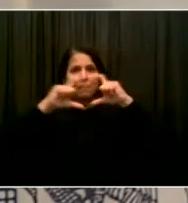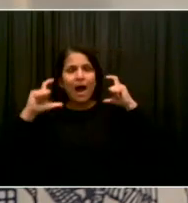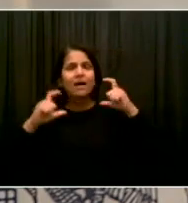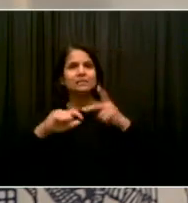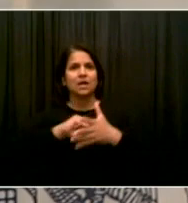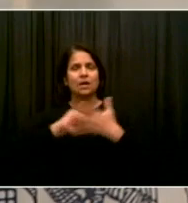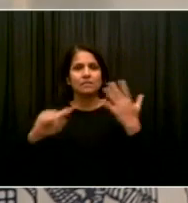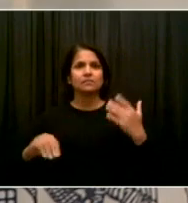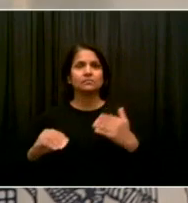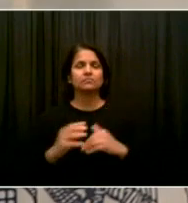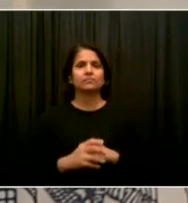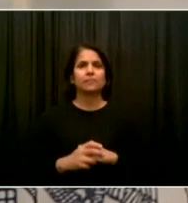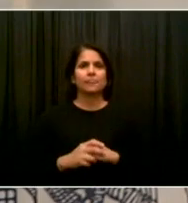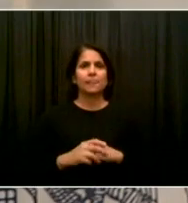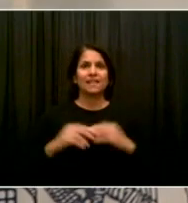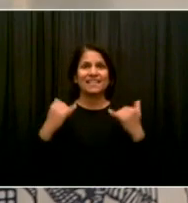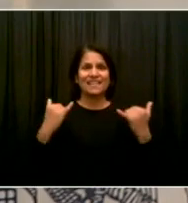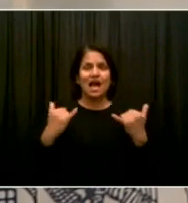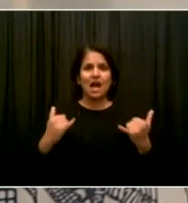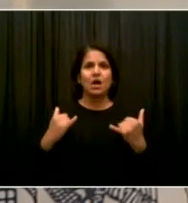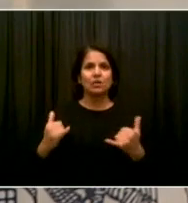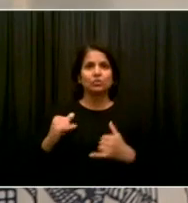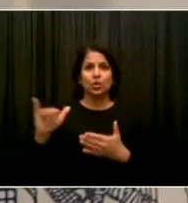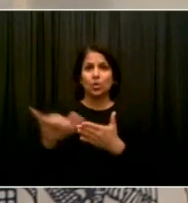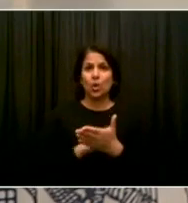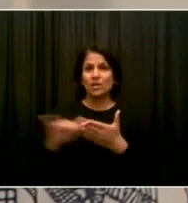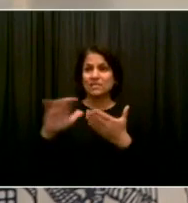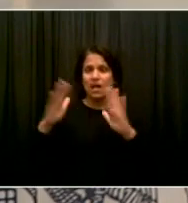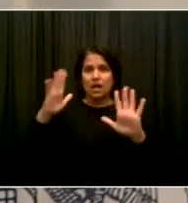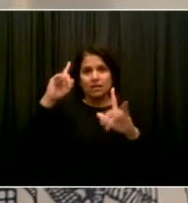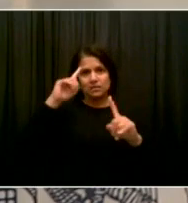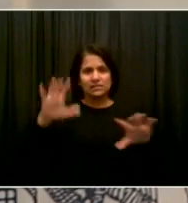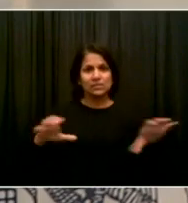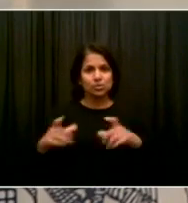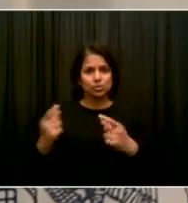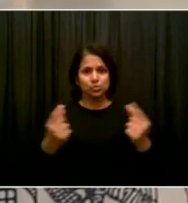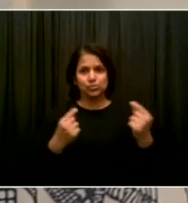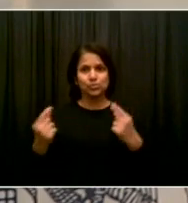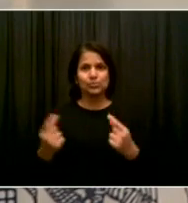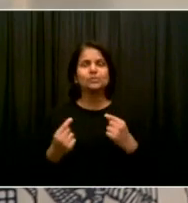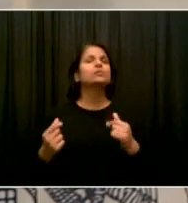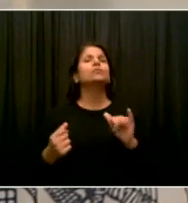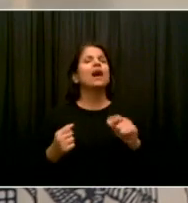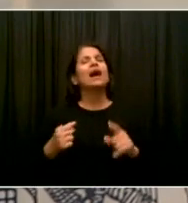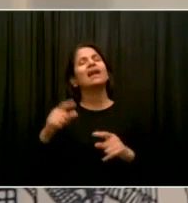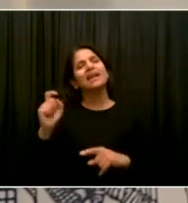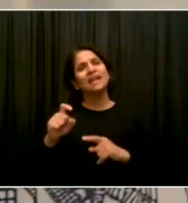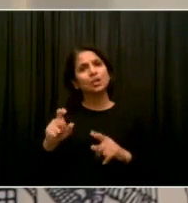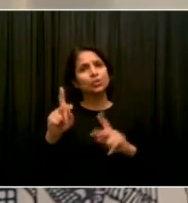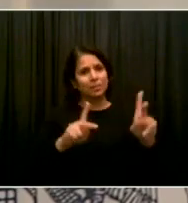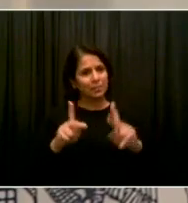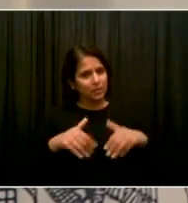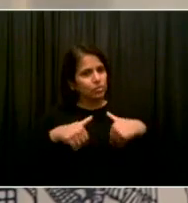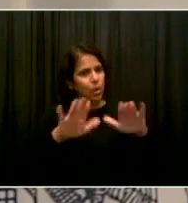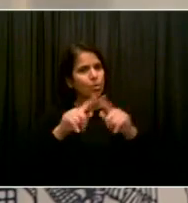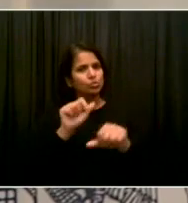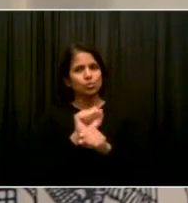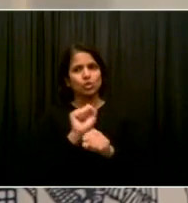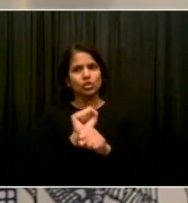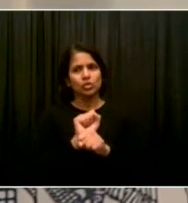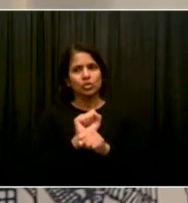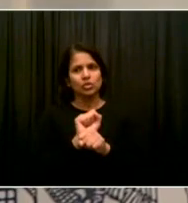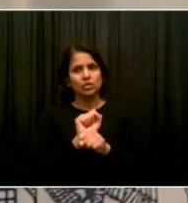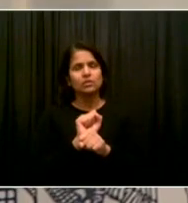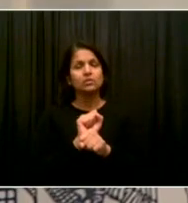uh, to serve their fellow New Yorkers to do everything that New Yorkers need, uh, to get through this challenge. So that's our